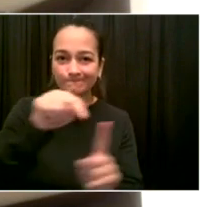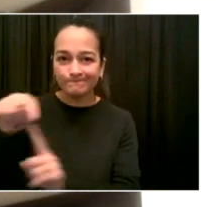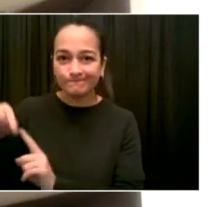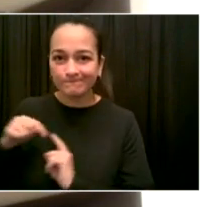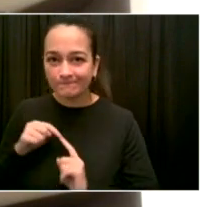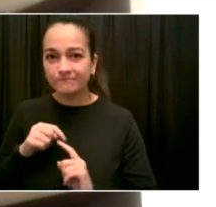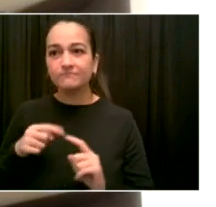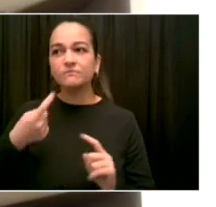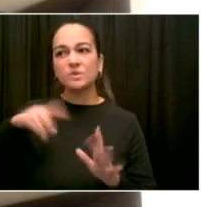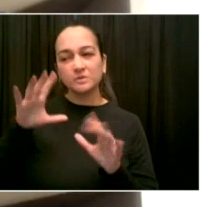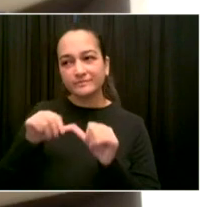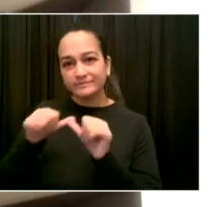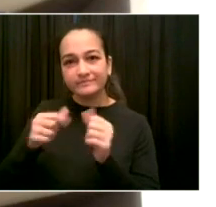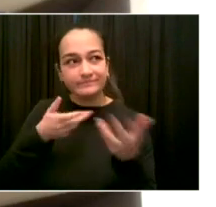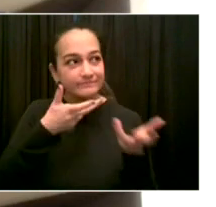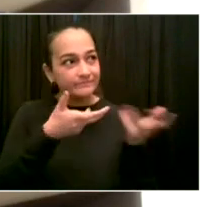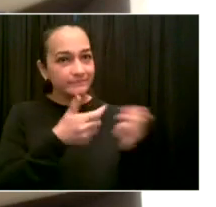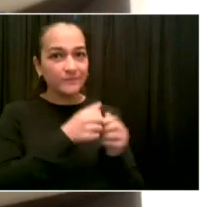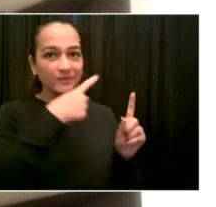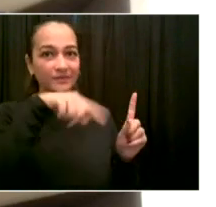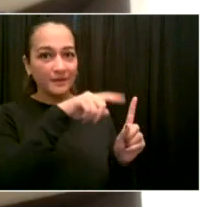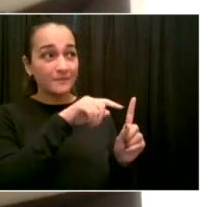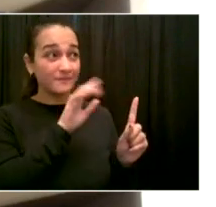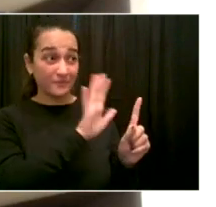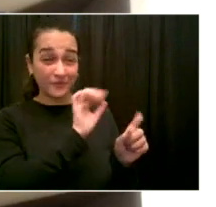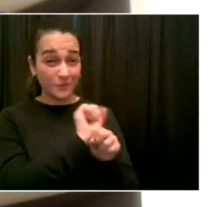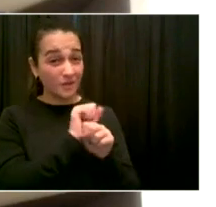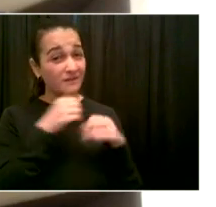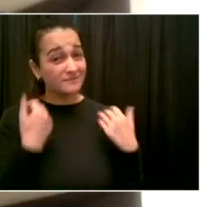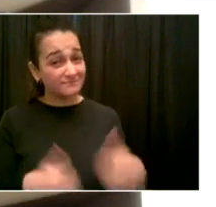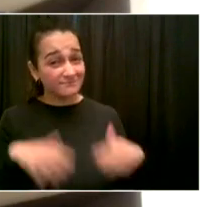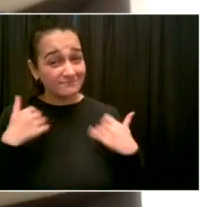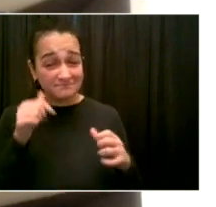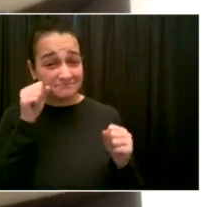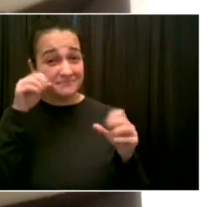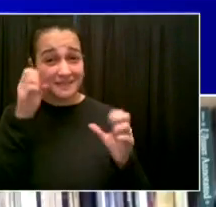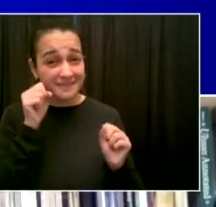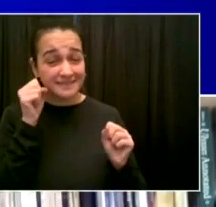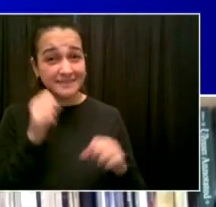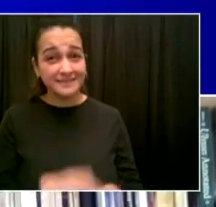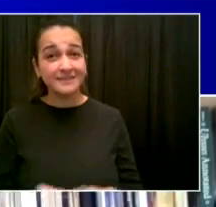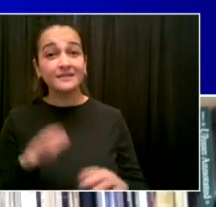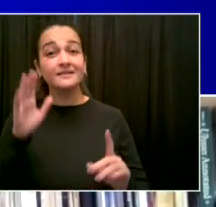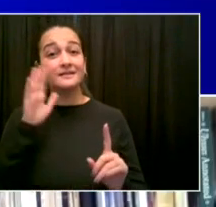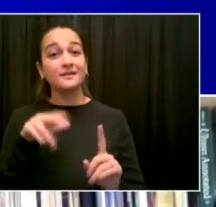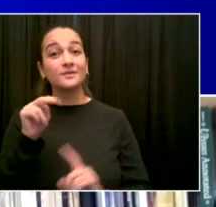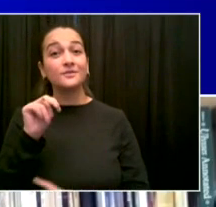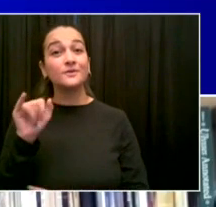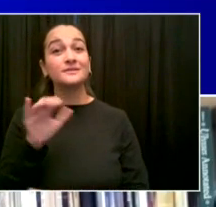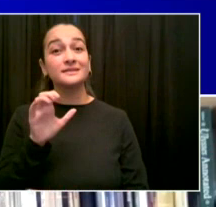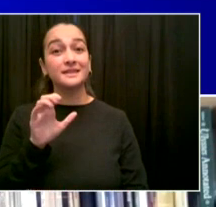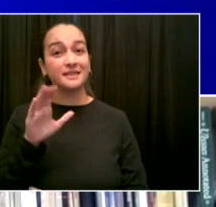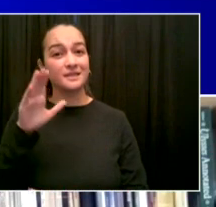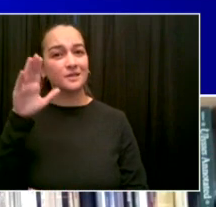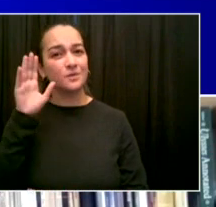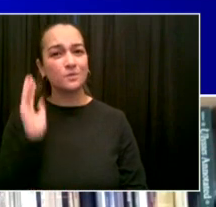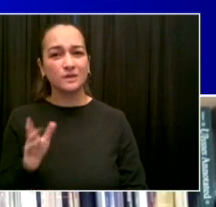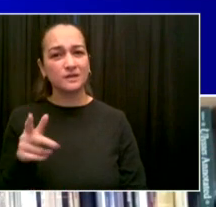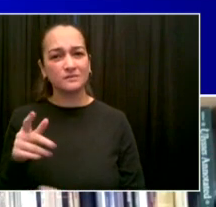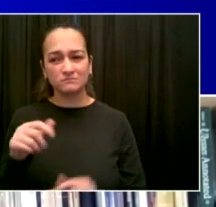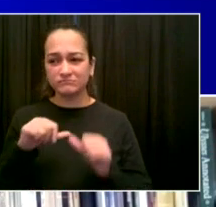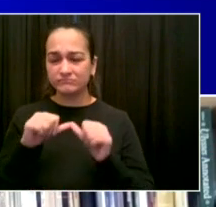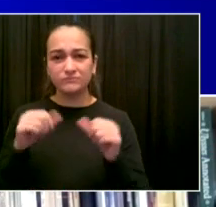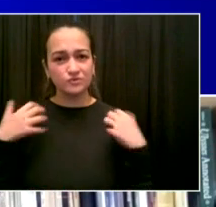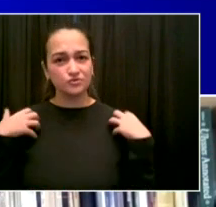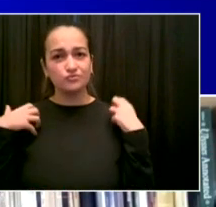York City is a global leader in public health preparedness. Thank you so much. Thank you very much, Councilmember. And thank you for your